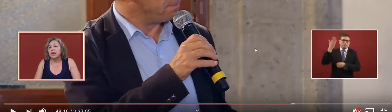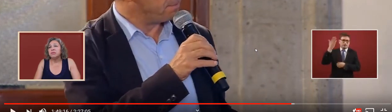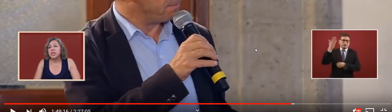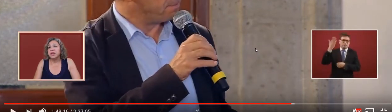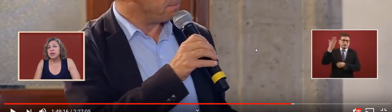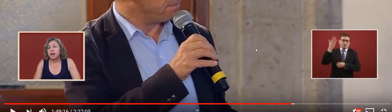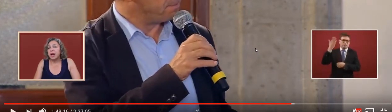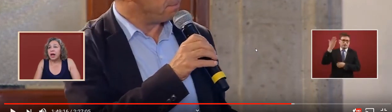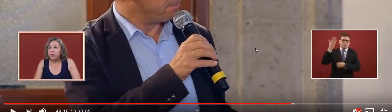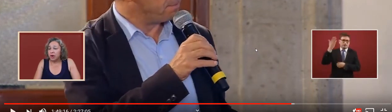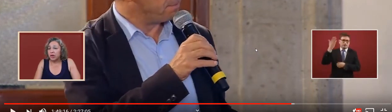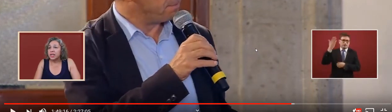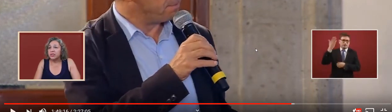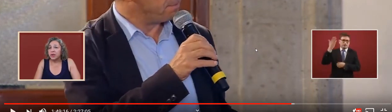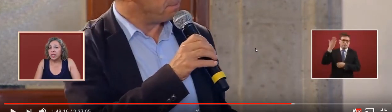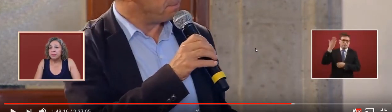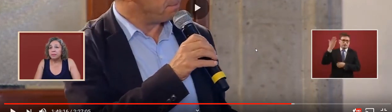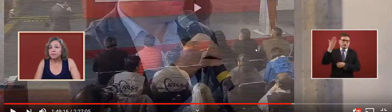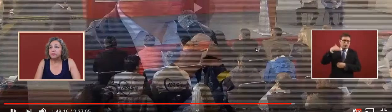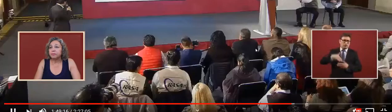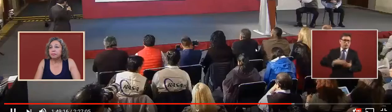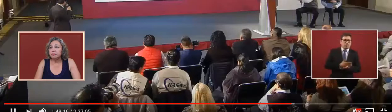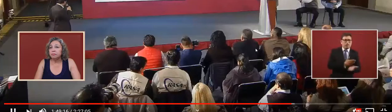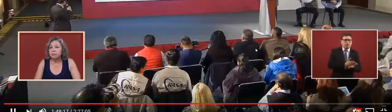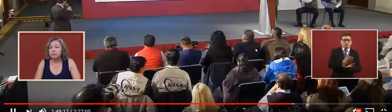that emptied out our country